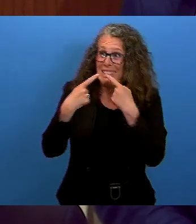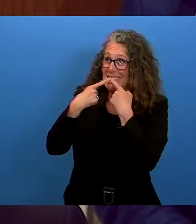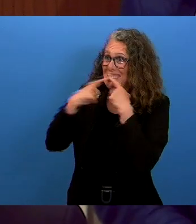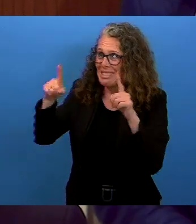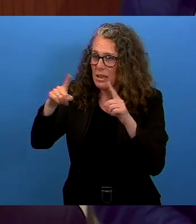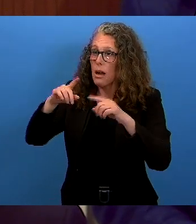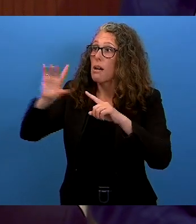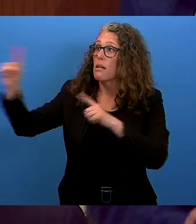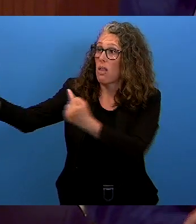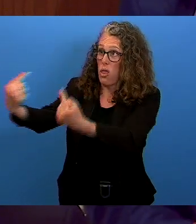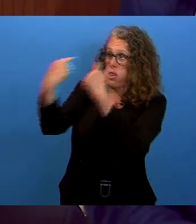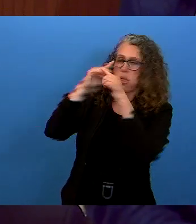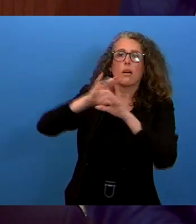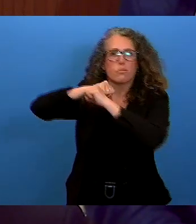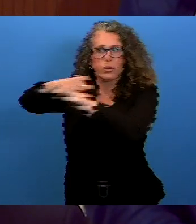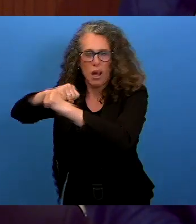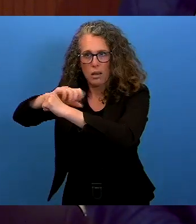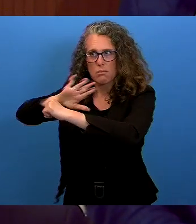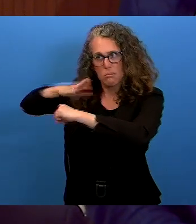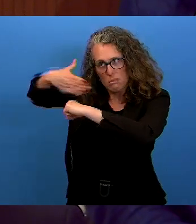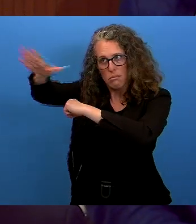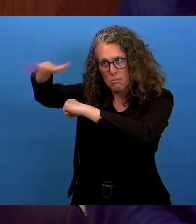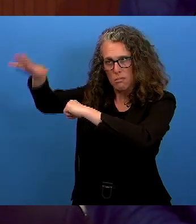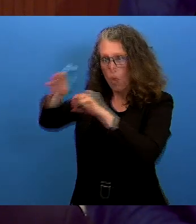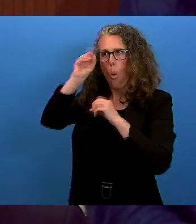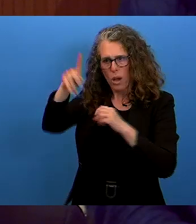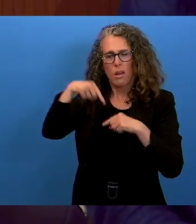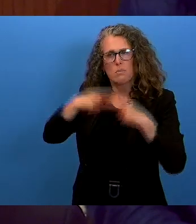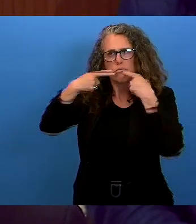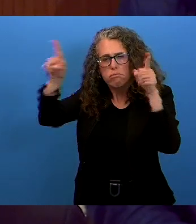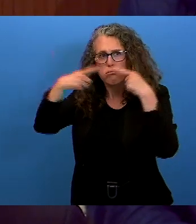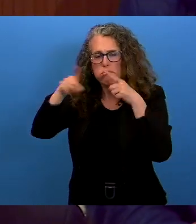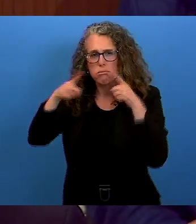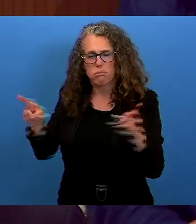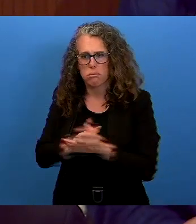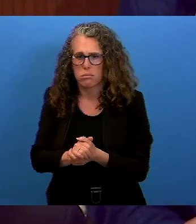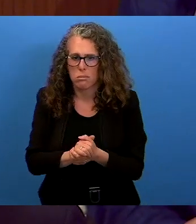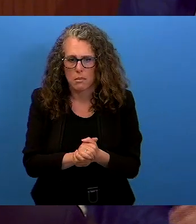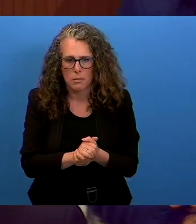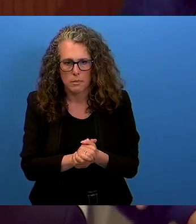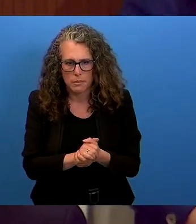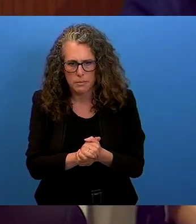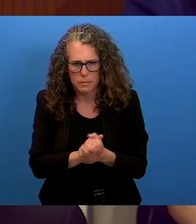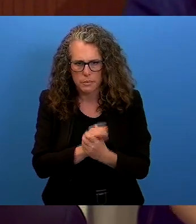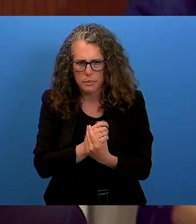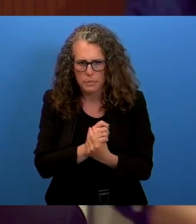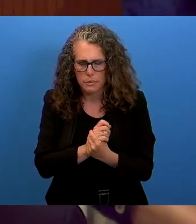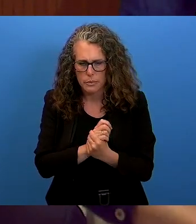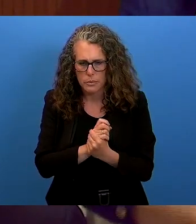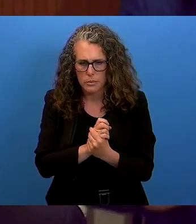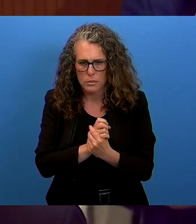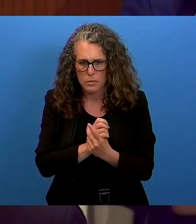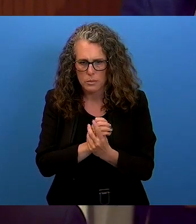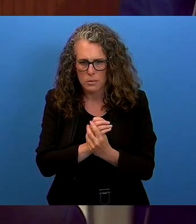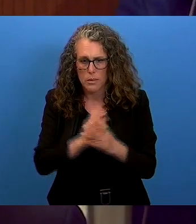made to silence them. We need further efforts to integrate customary law into plural legal systems.